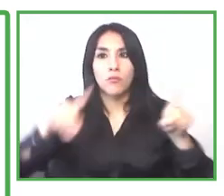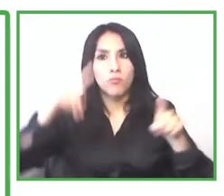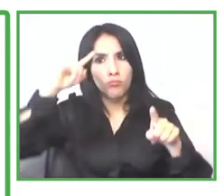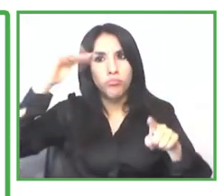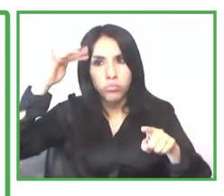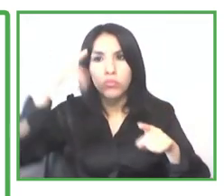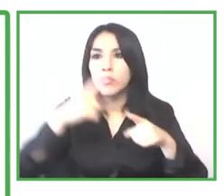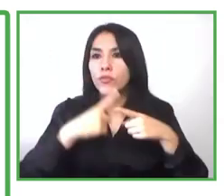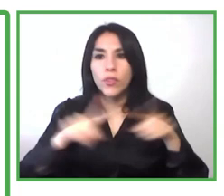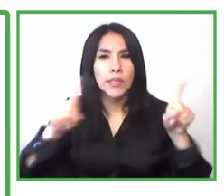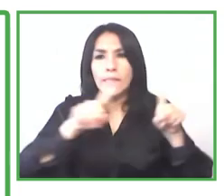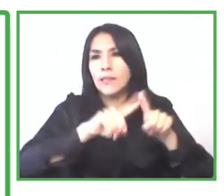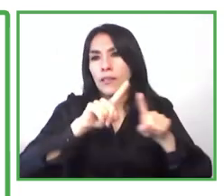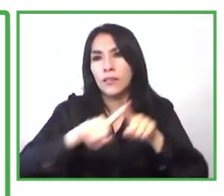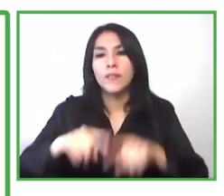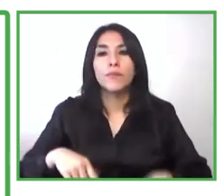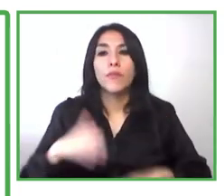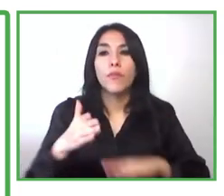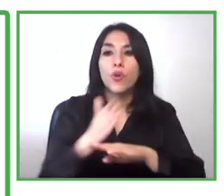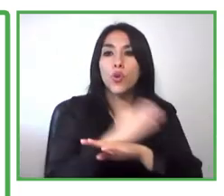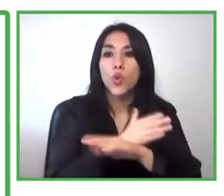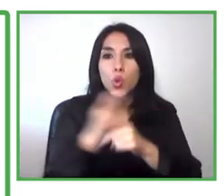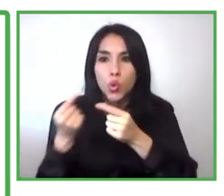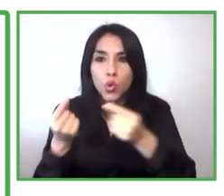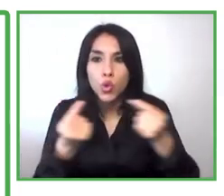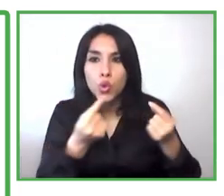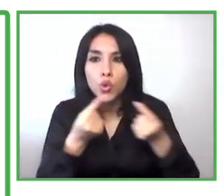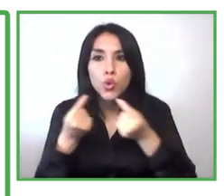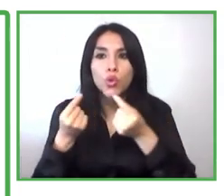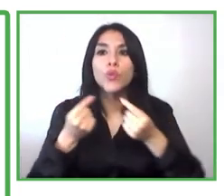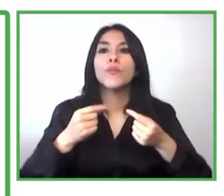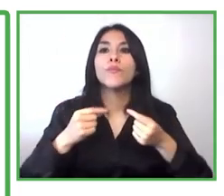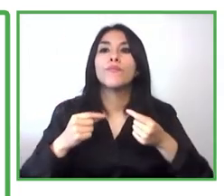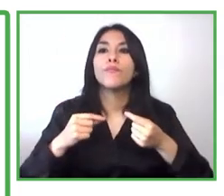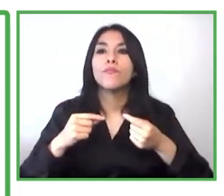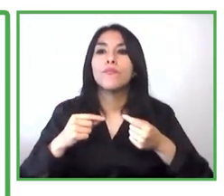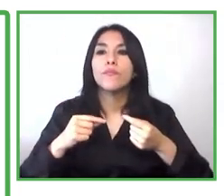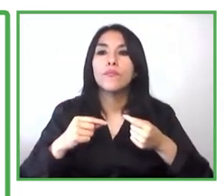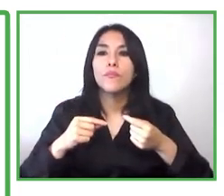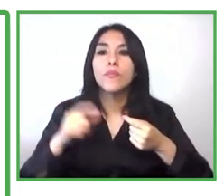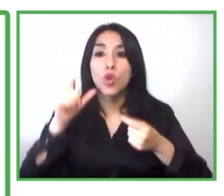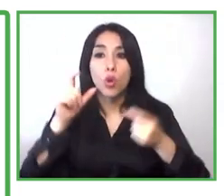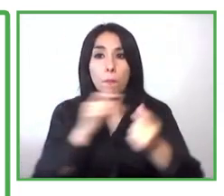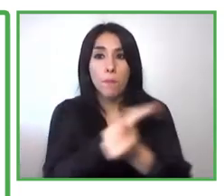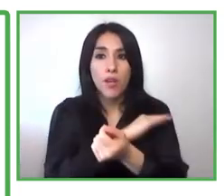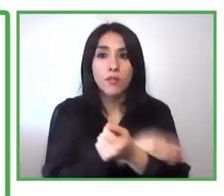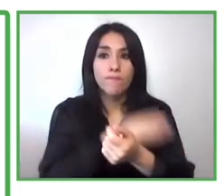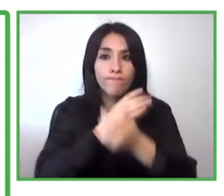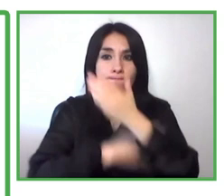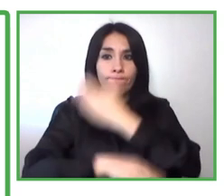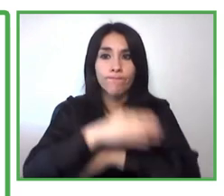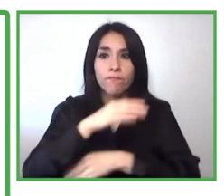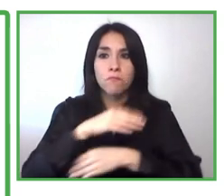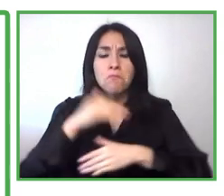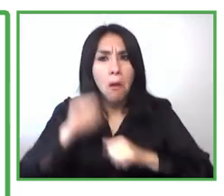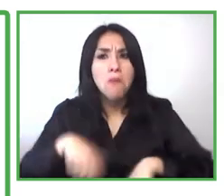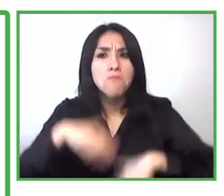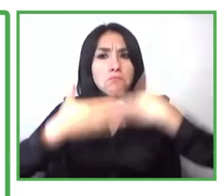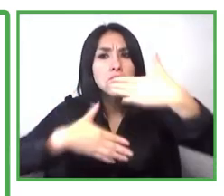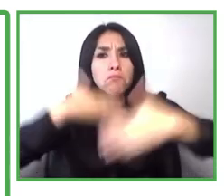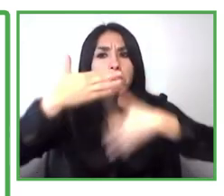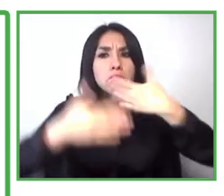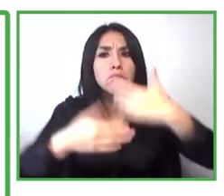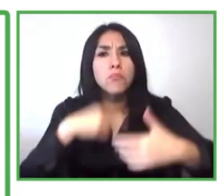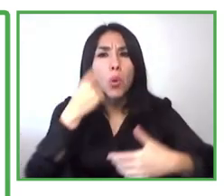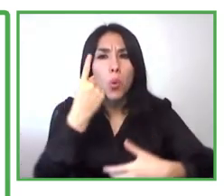and how the people from discom from disability could work uh what other